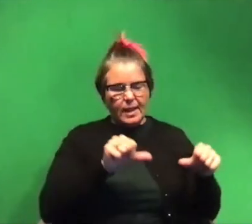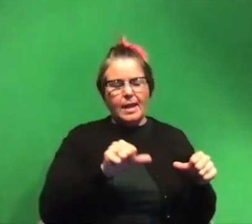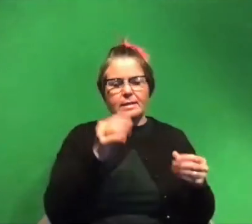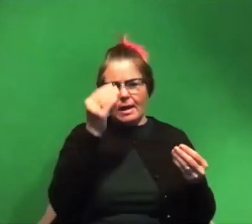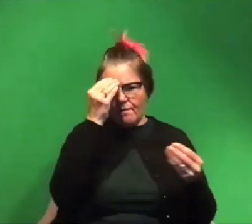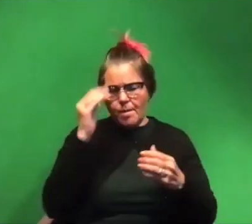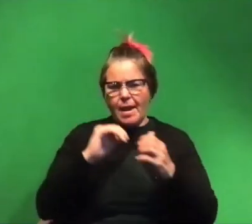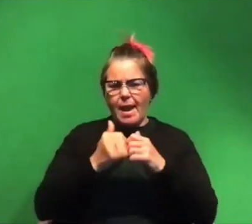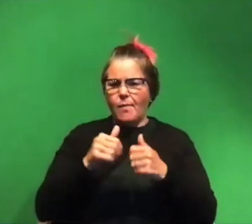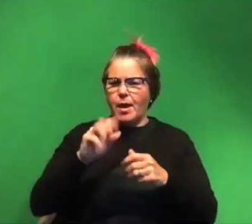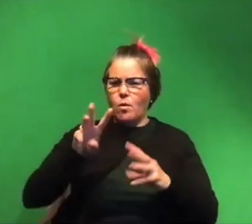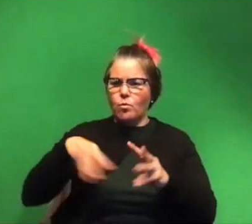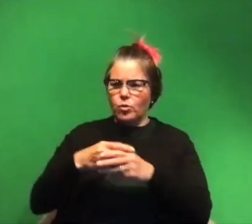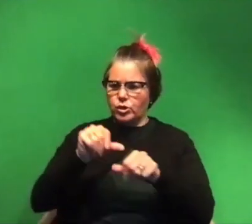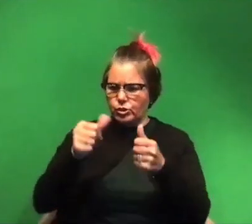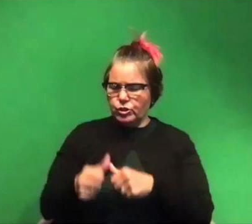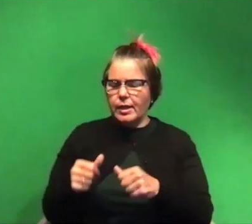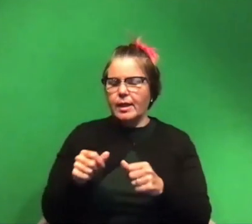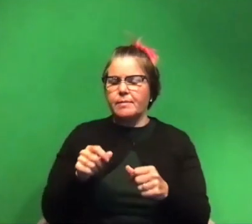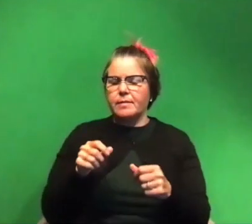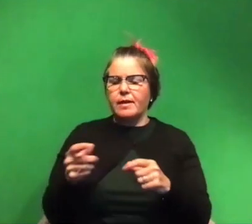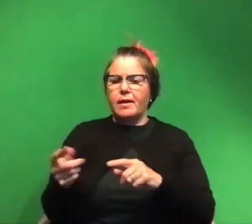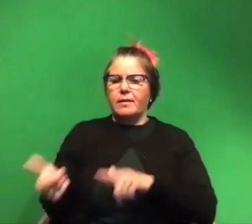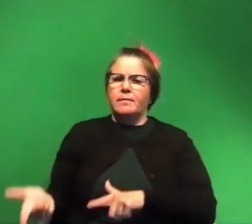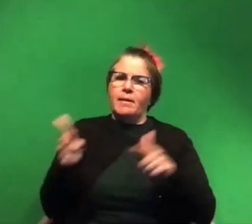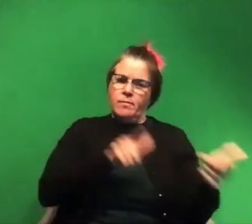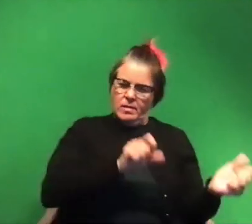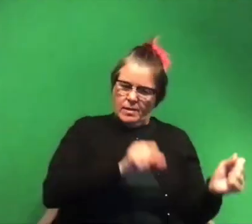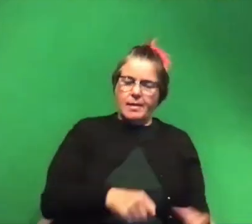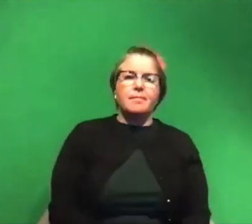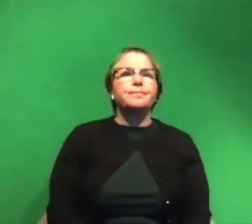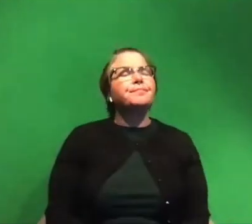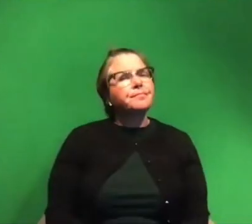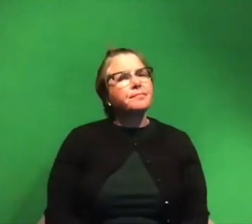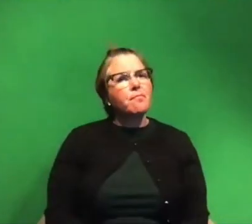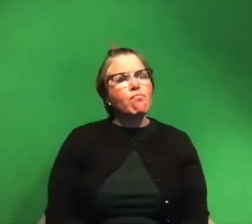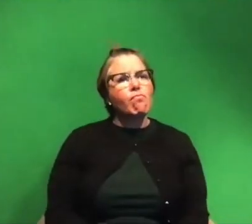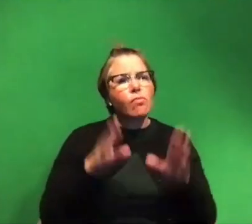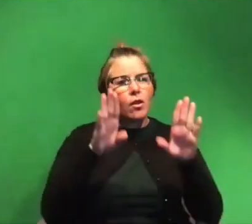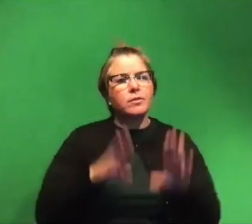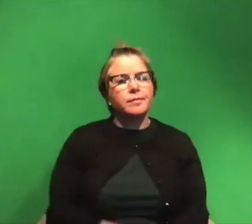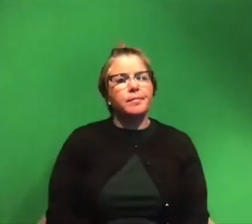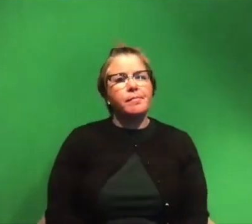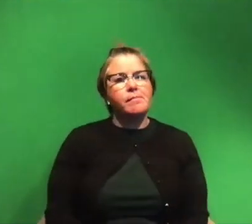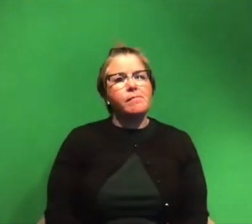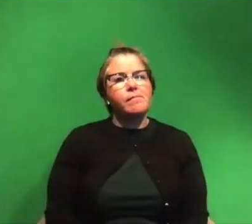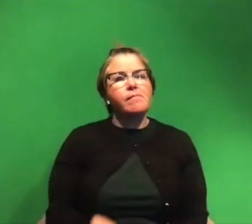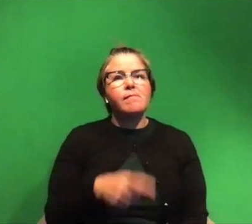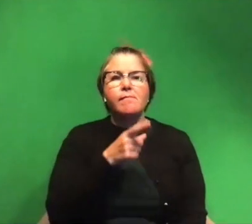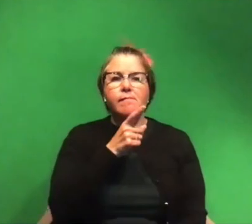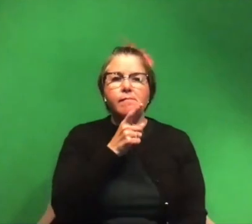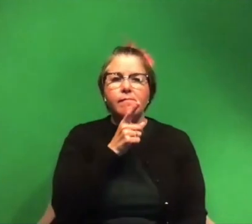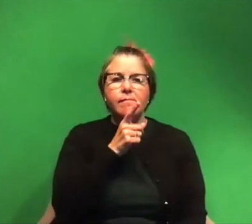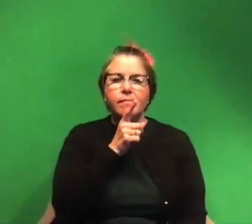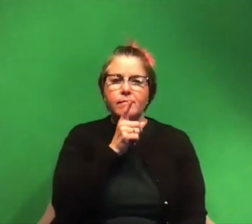shaped and we can also think about how the visual world shapes our science that's awesome um i don't want your research to